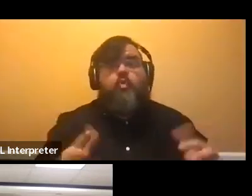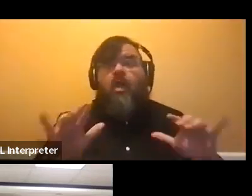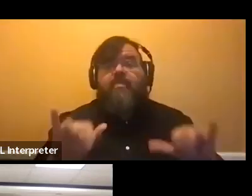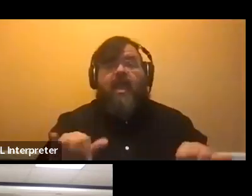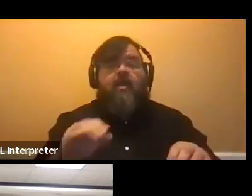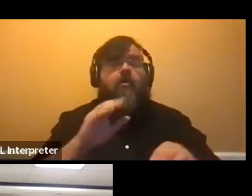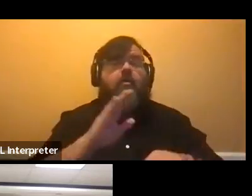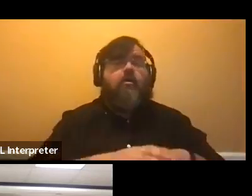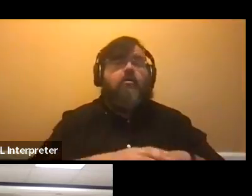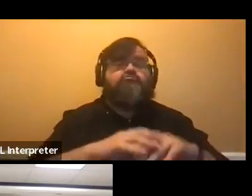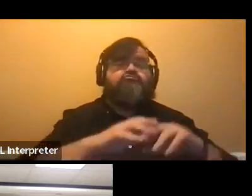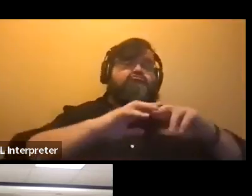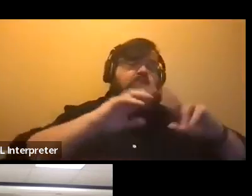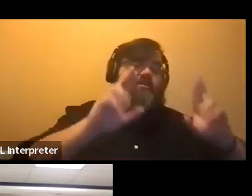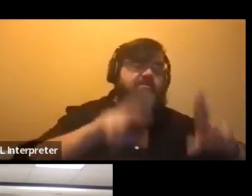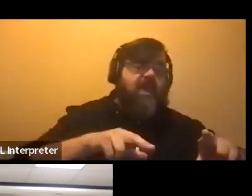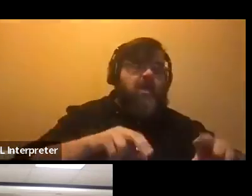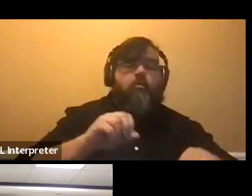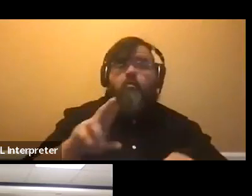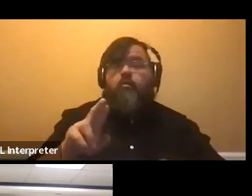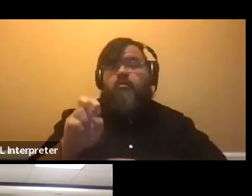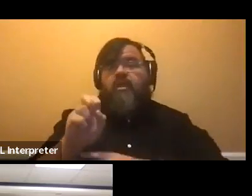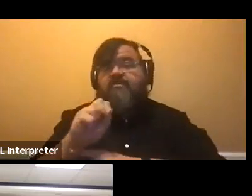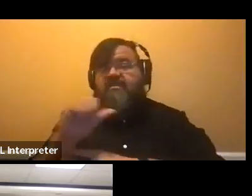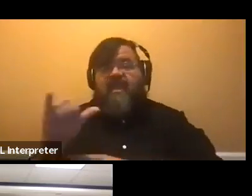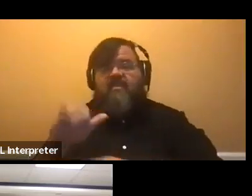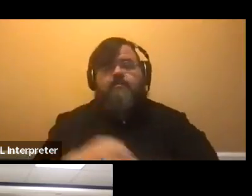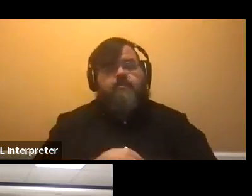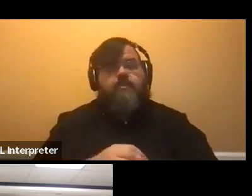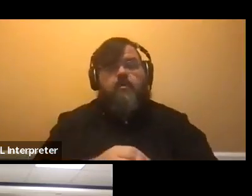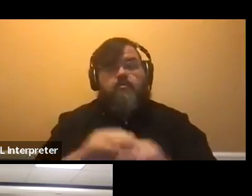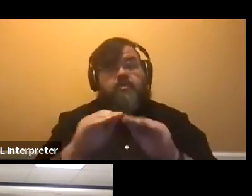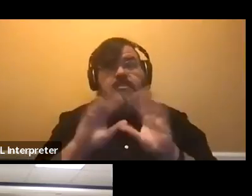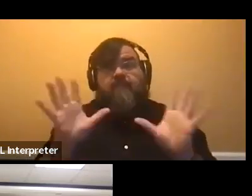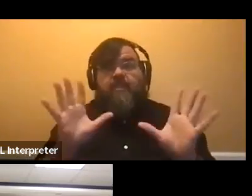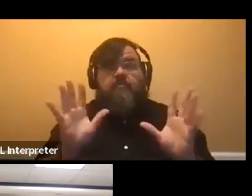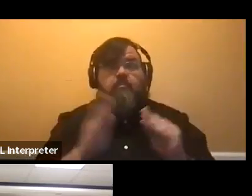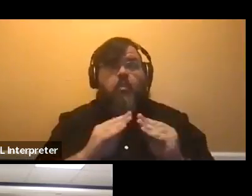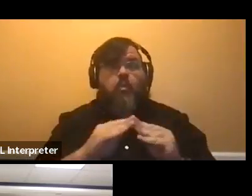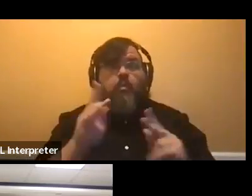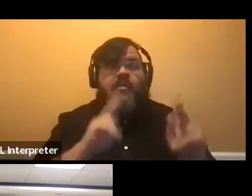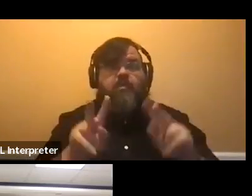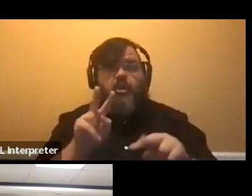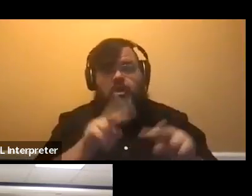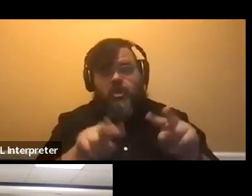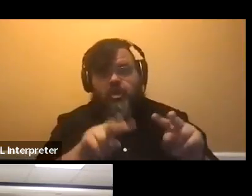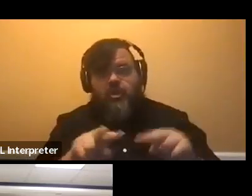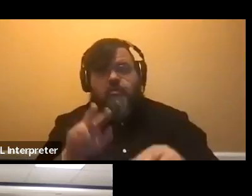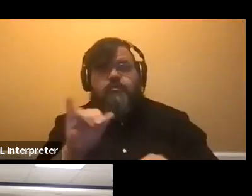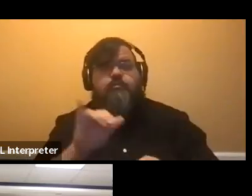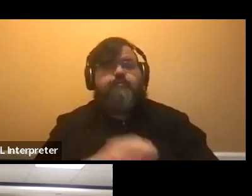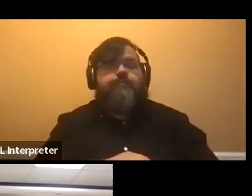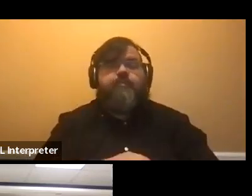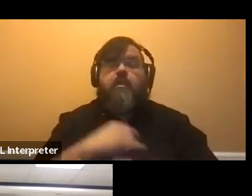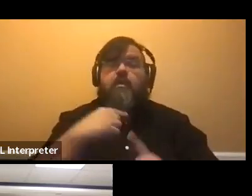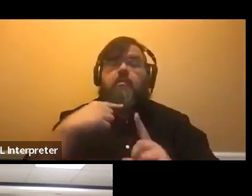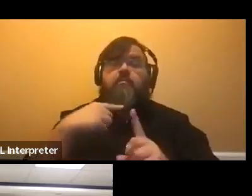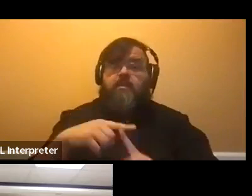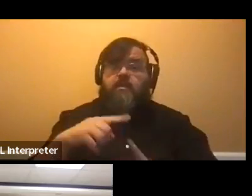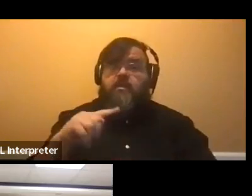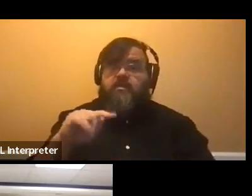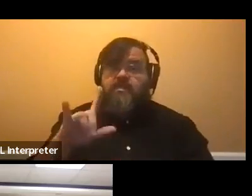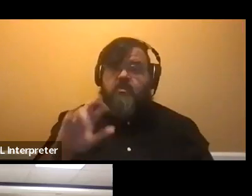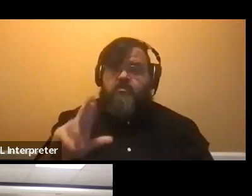on, um, your essay. So definitely get some extra eyes on those. Um, and then Taylor also, um, that's a great point about if you're not